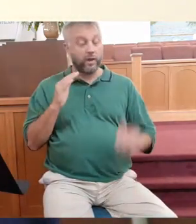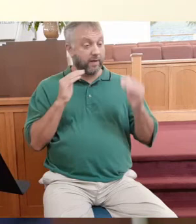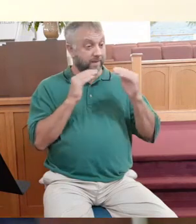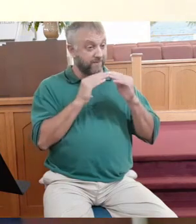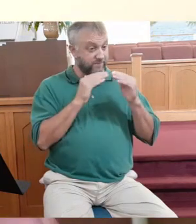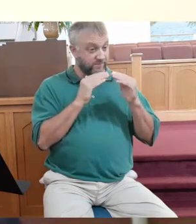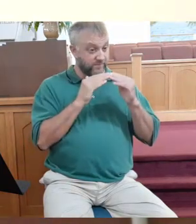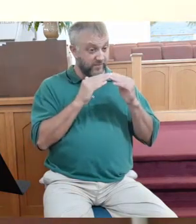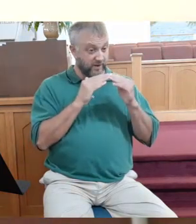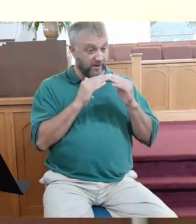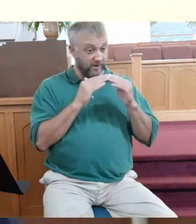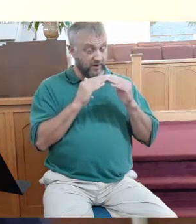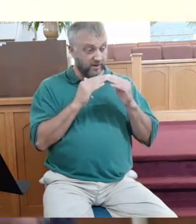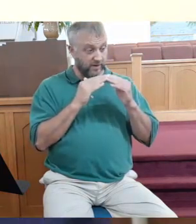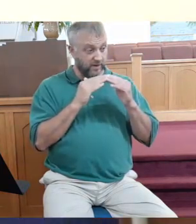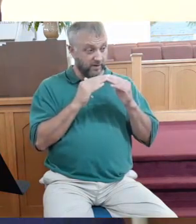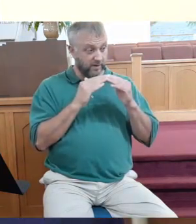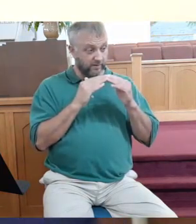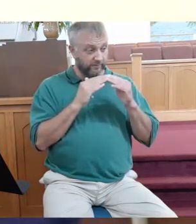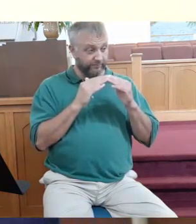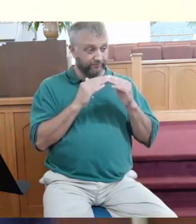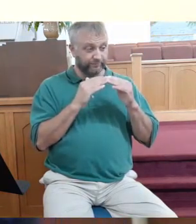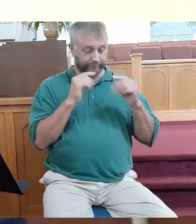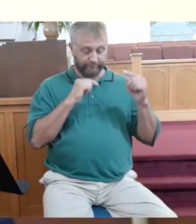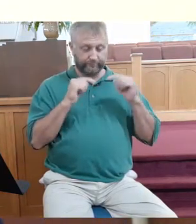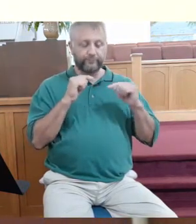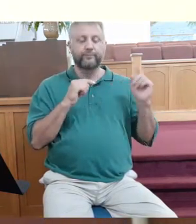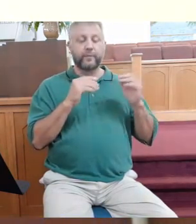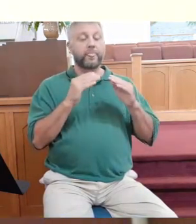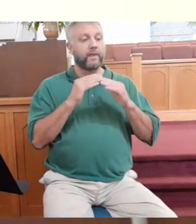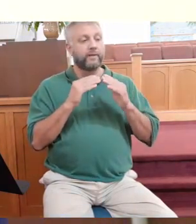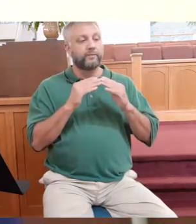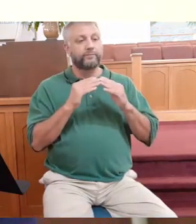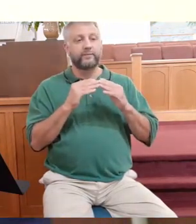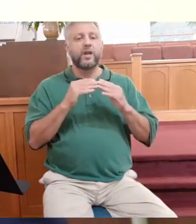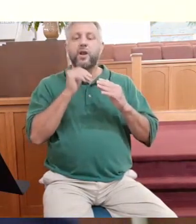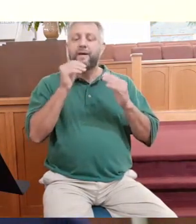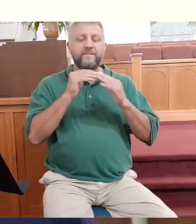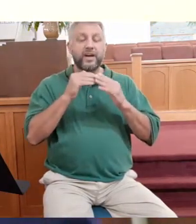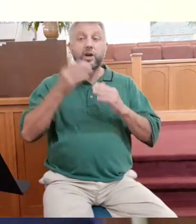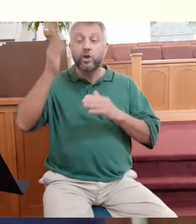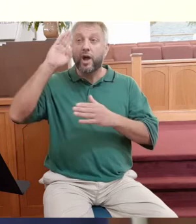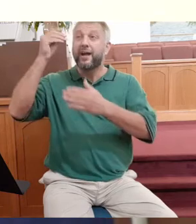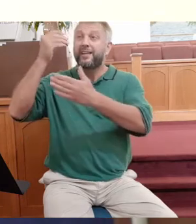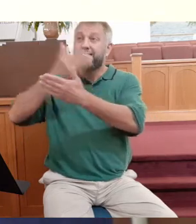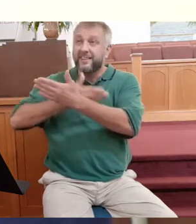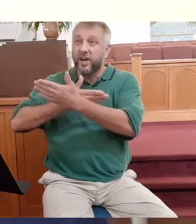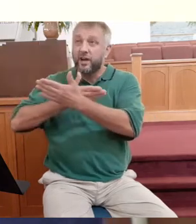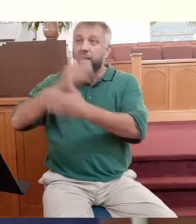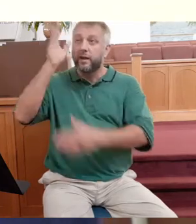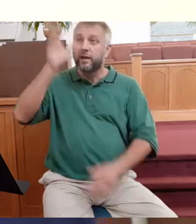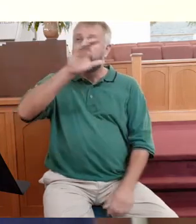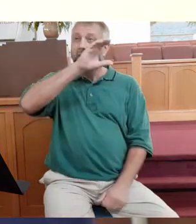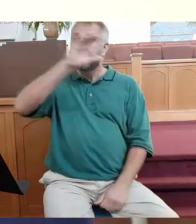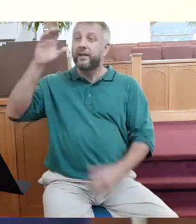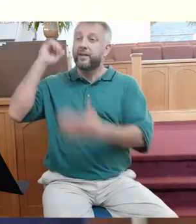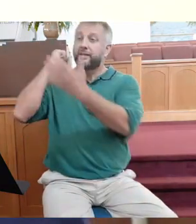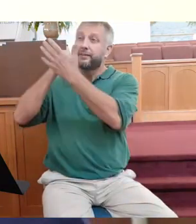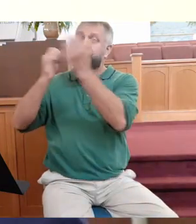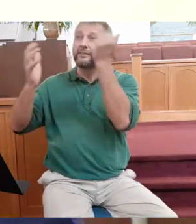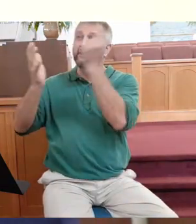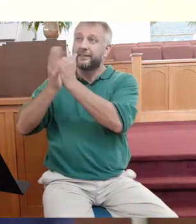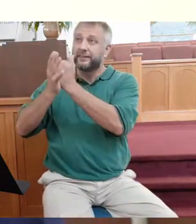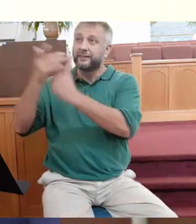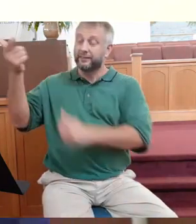Fairness is when the Son of God, or I should say it's not fair for the Son of God to get death so we can get life.